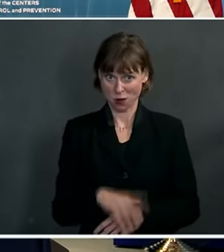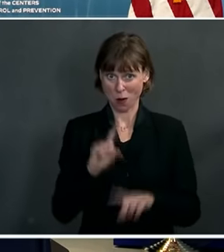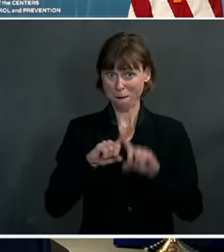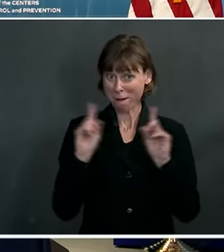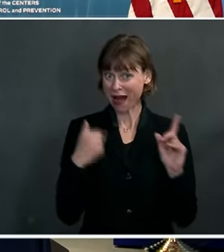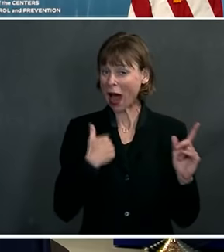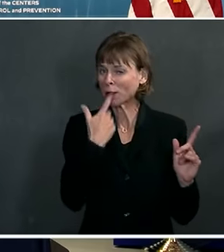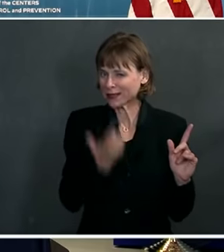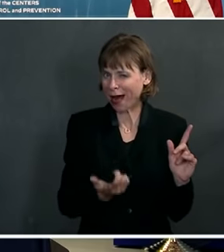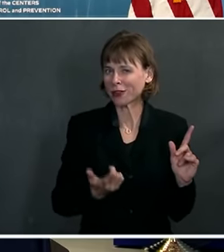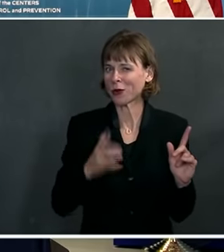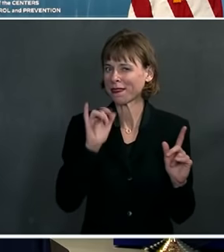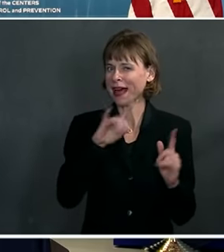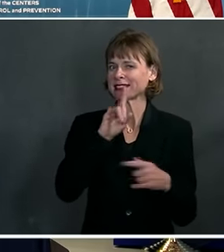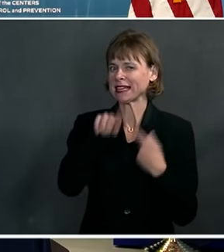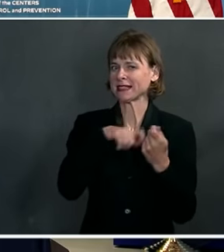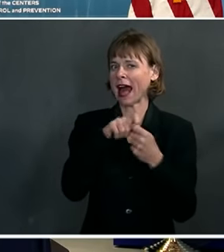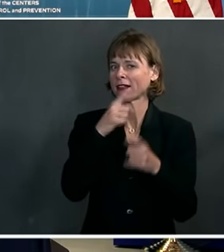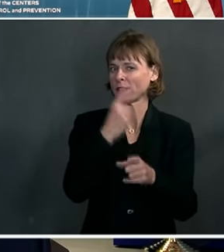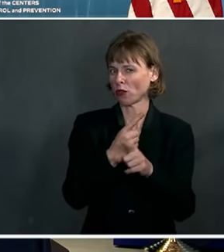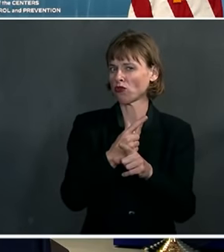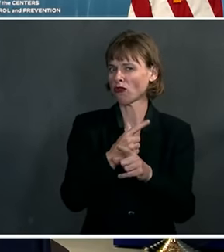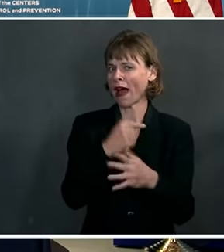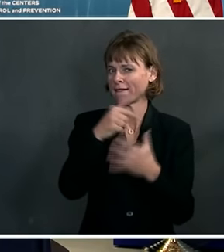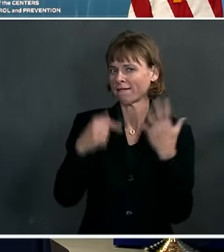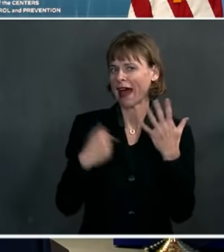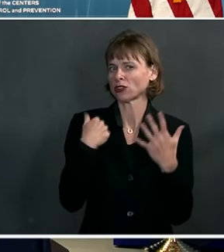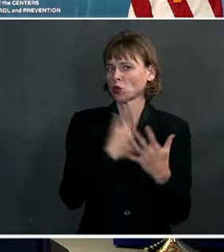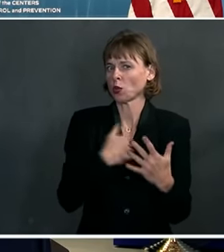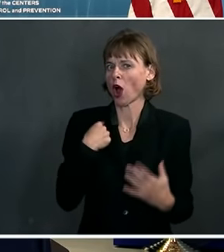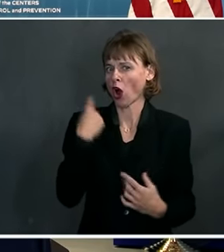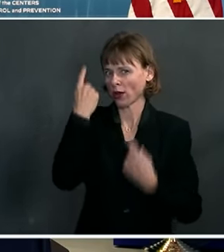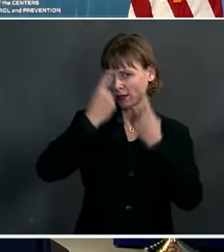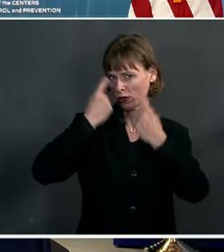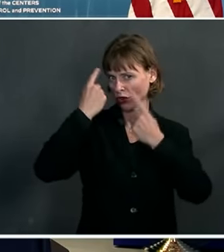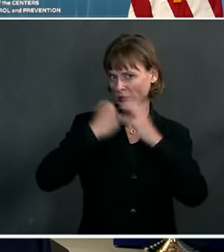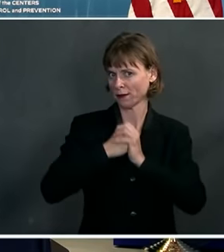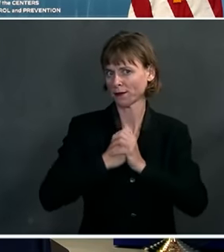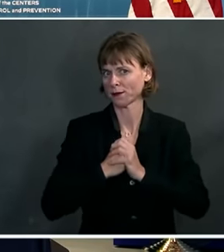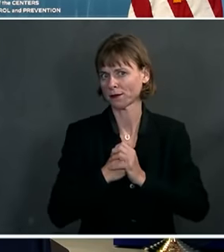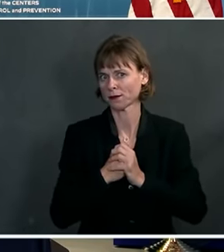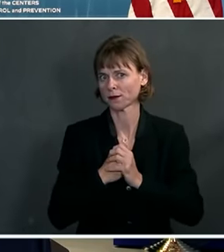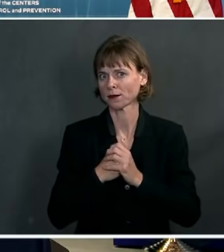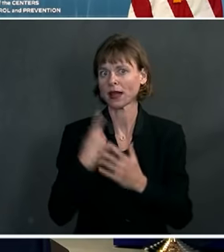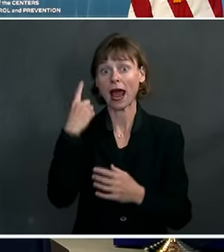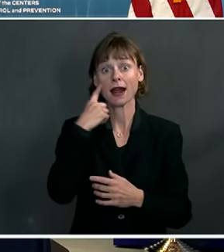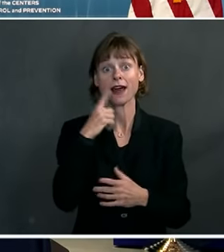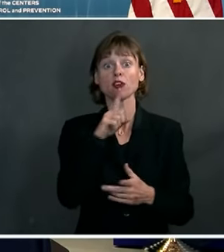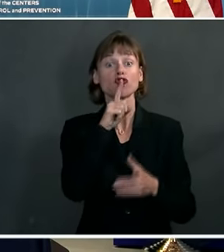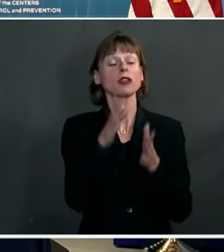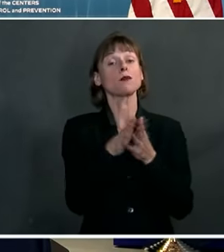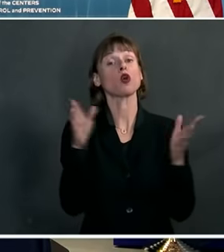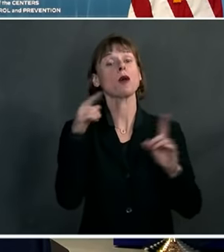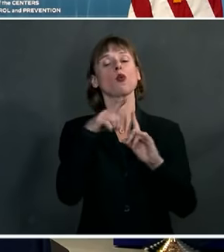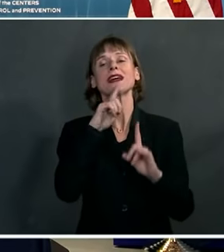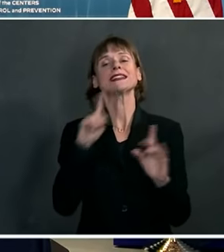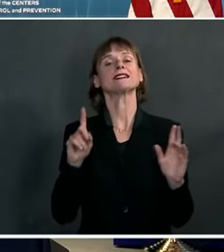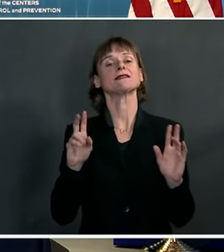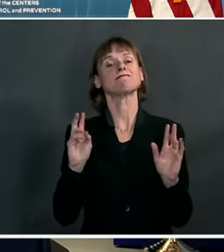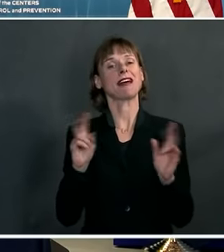is those are exactly the right factors that we are thinking about. And I think to make a broader point, the teamwork